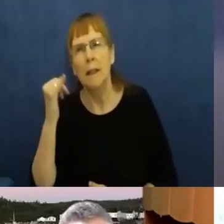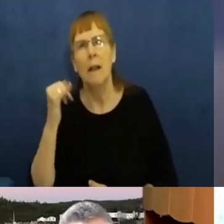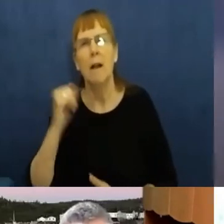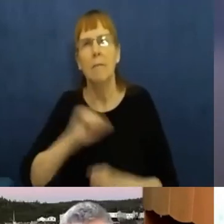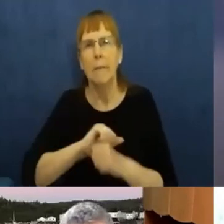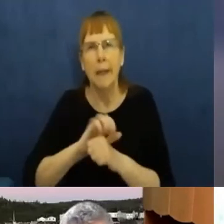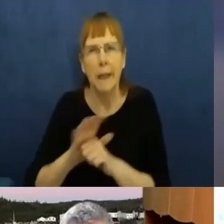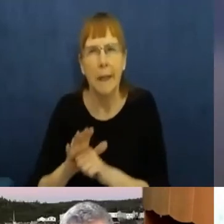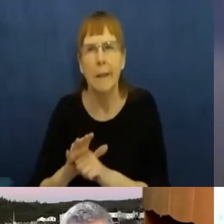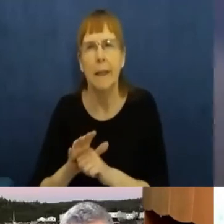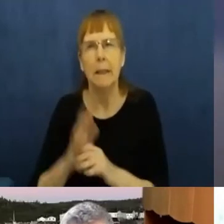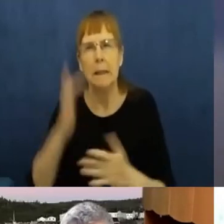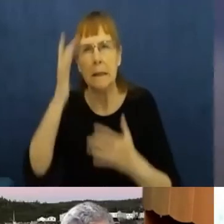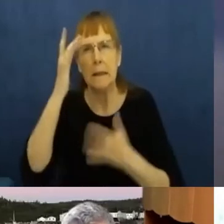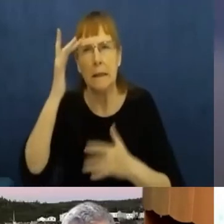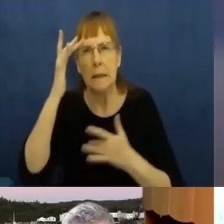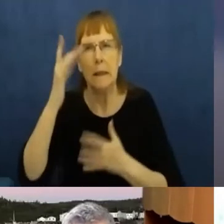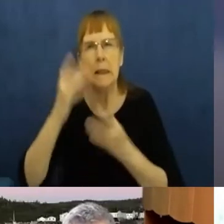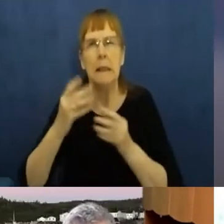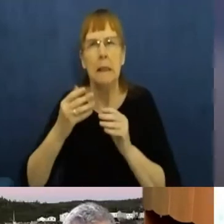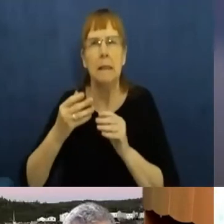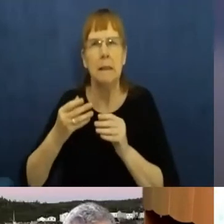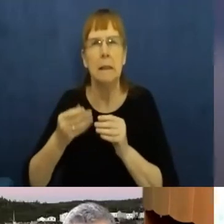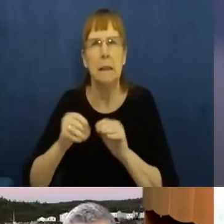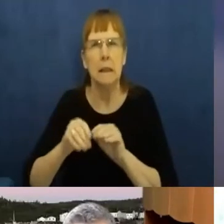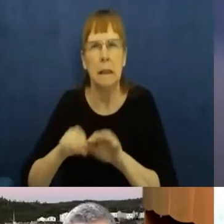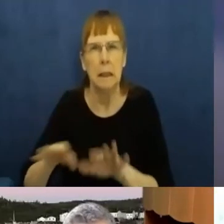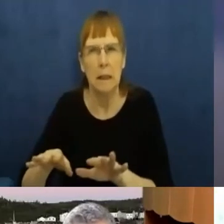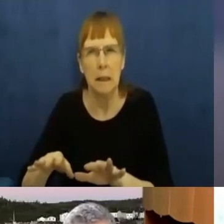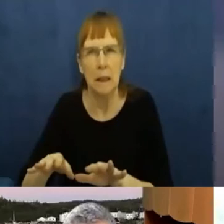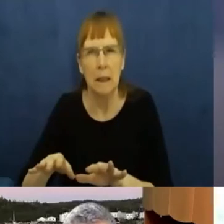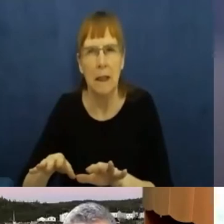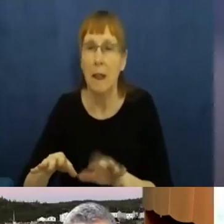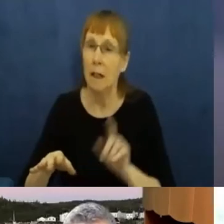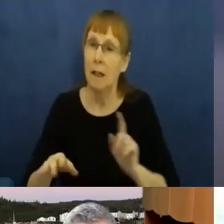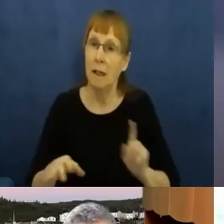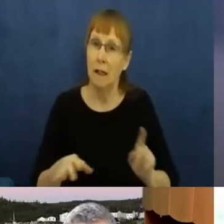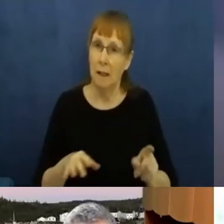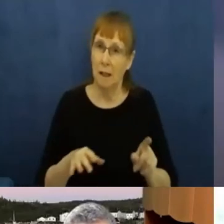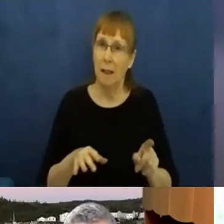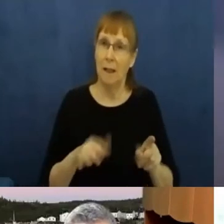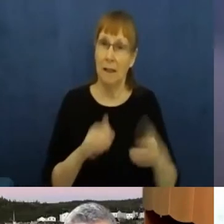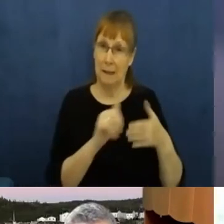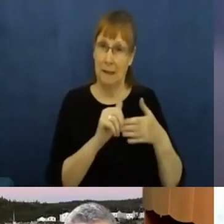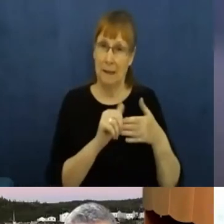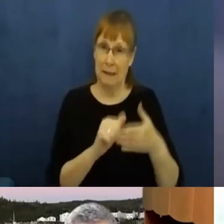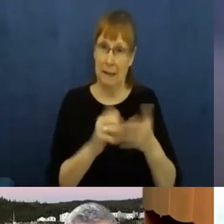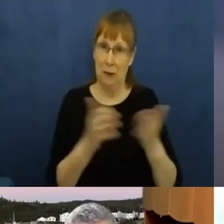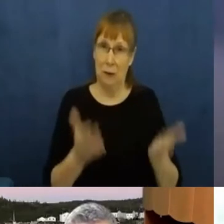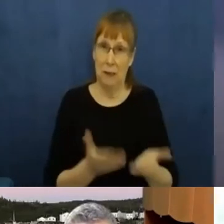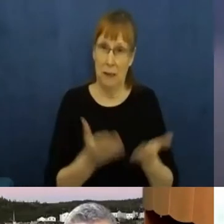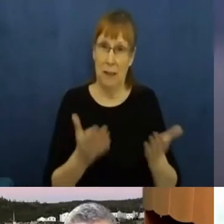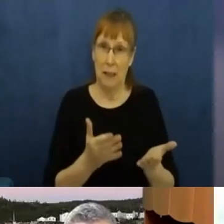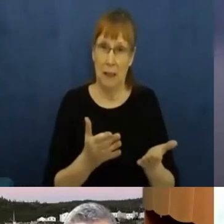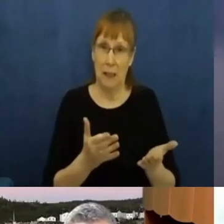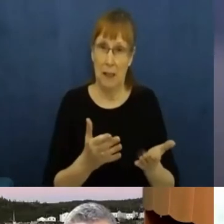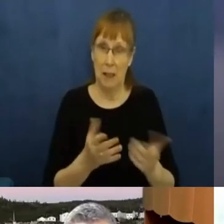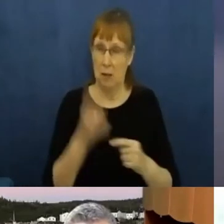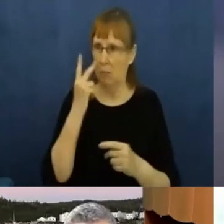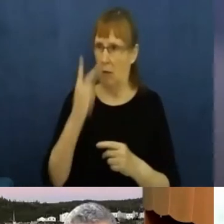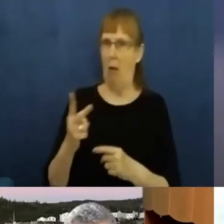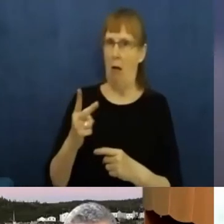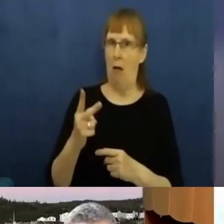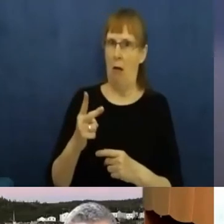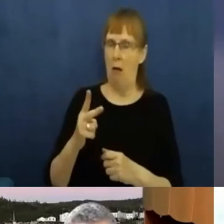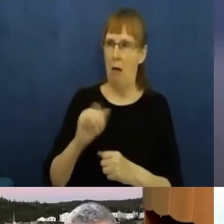over generations. When this was first being discussed, the leaders out here, they believed it immediately and they acted